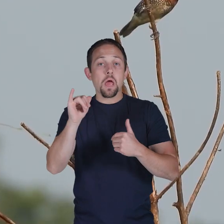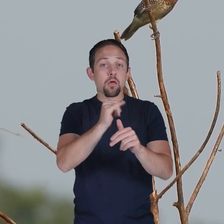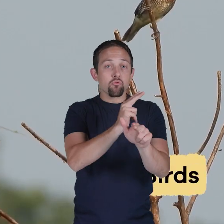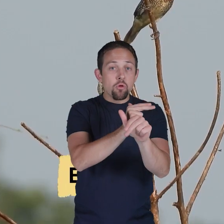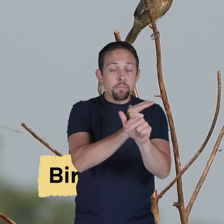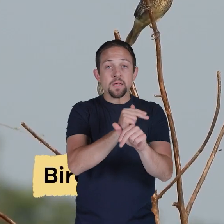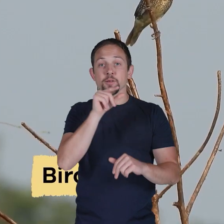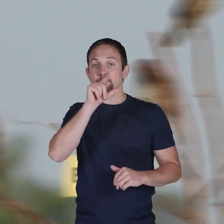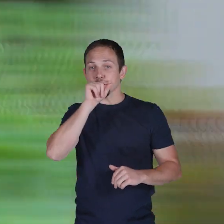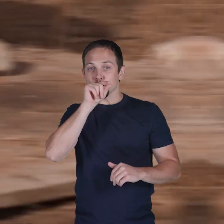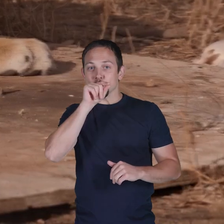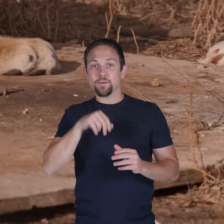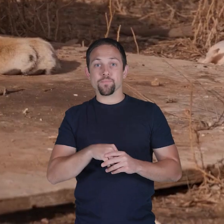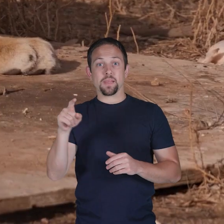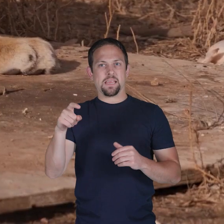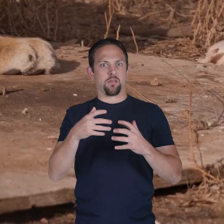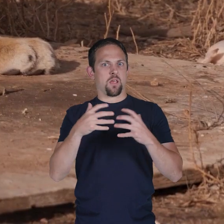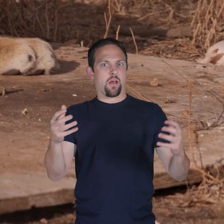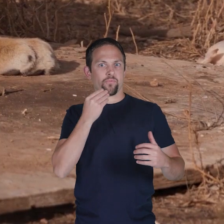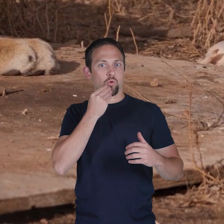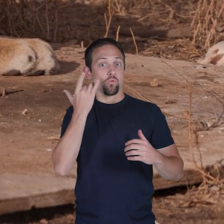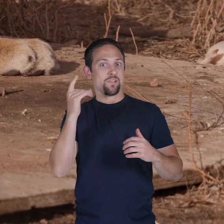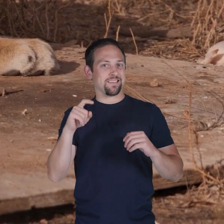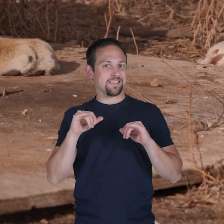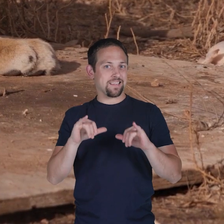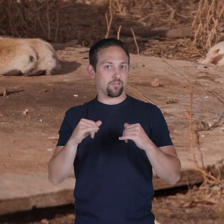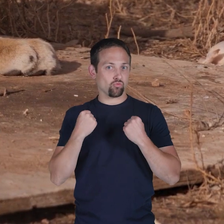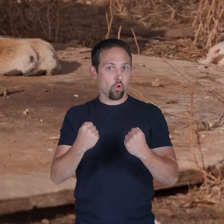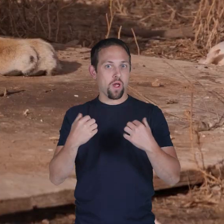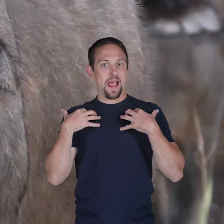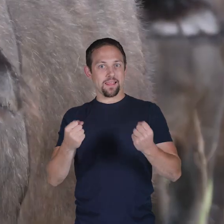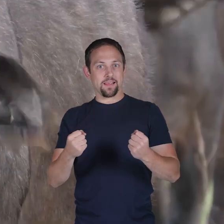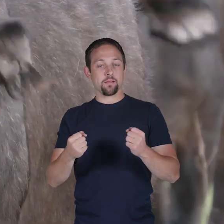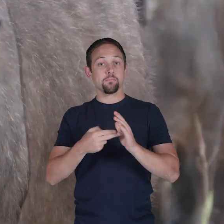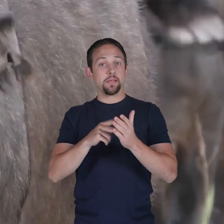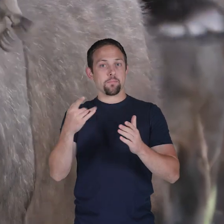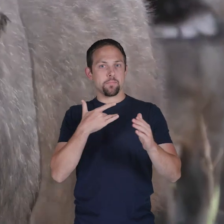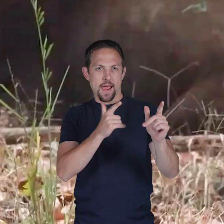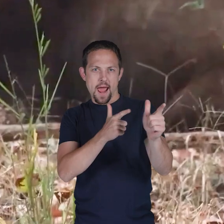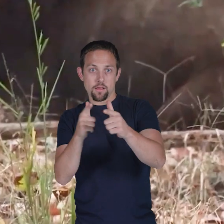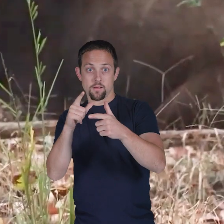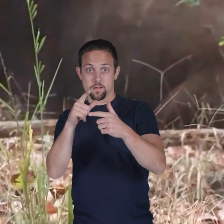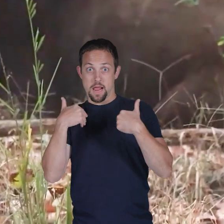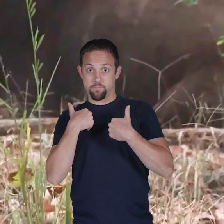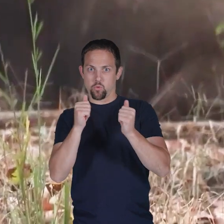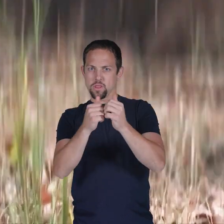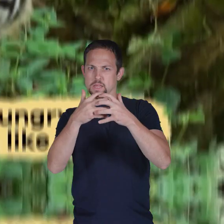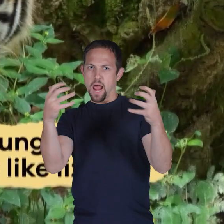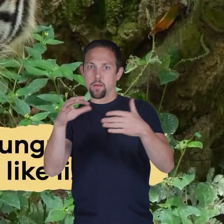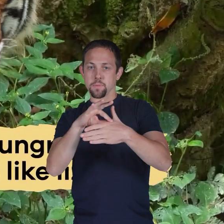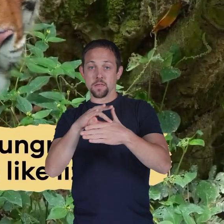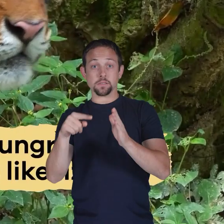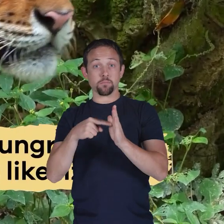such as rabbits and birds. They need a lot of food to stay strong and healthy, so they usually hunt animals with a lot of meat.